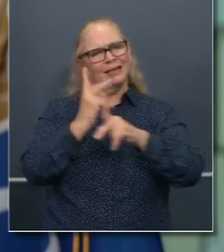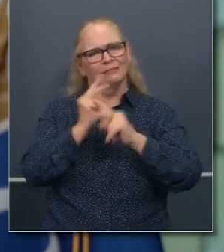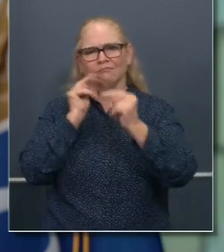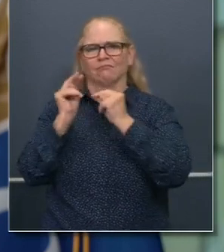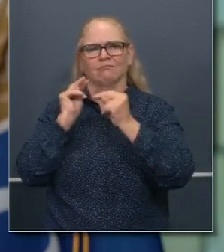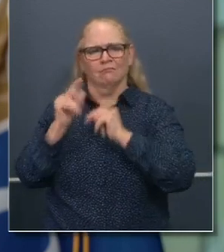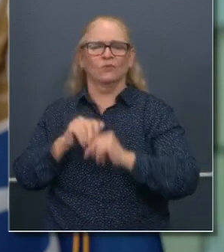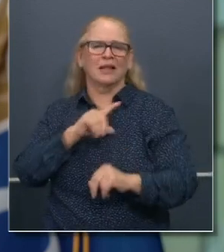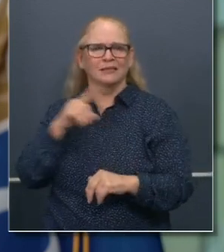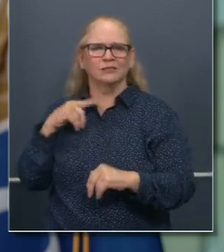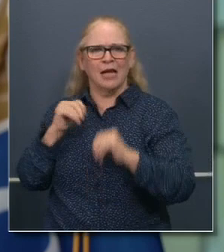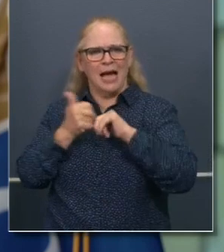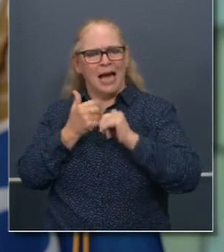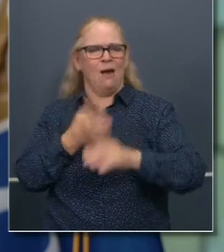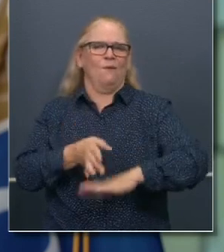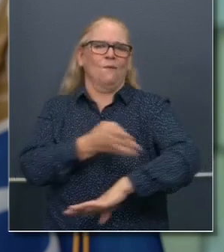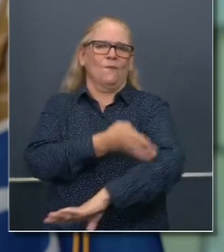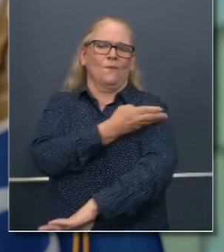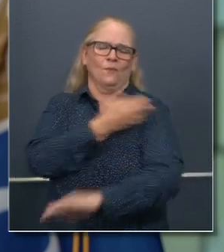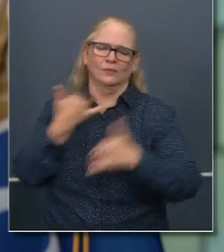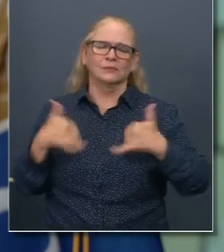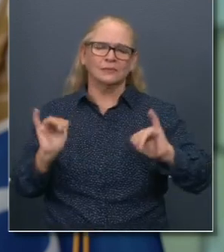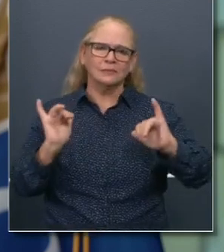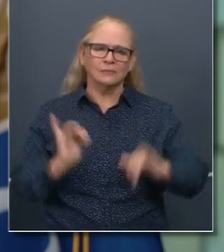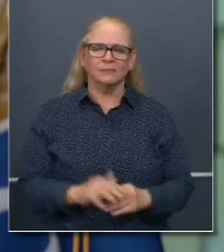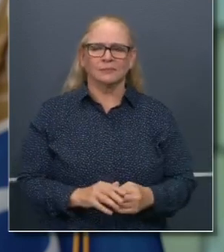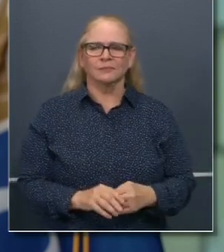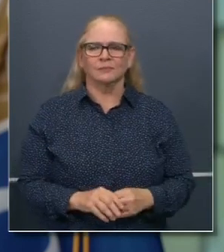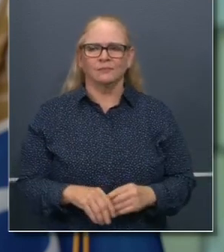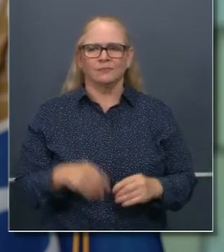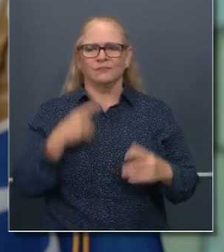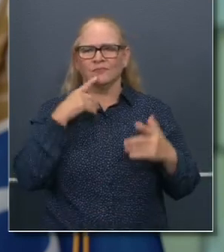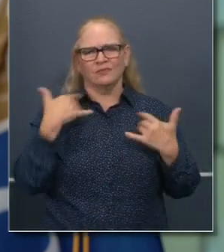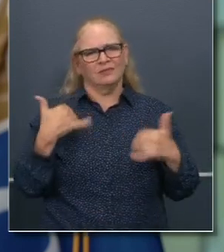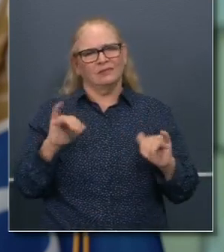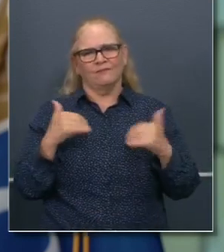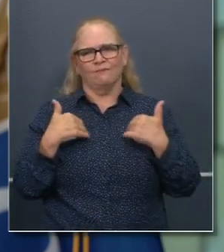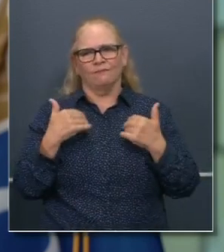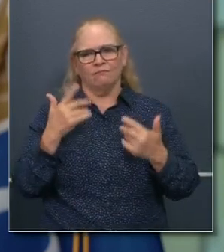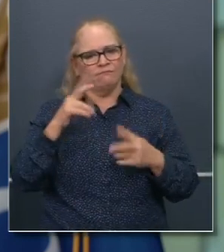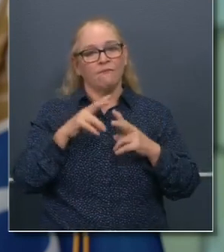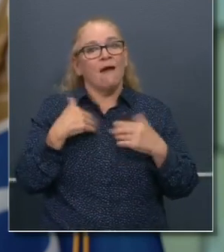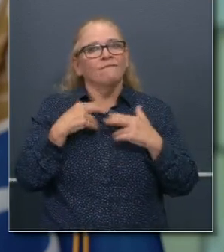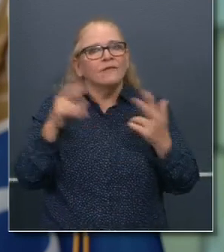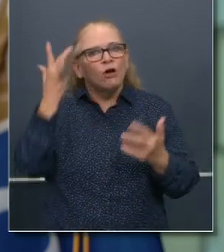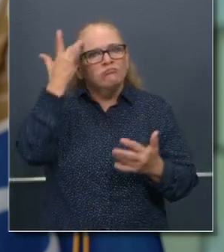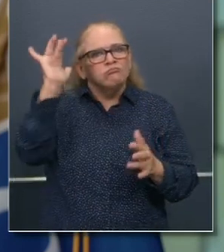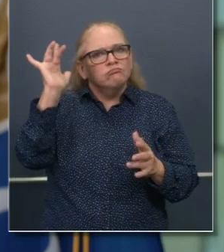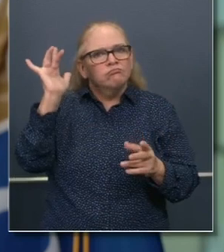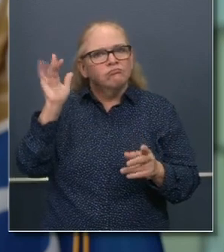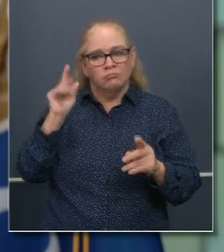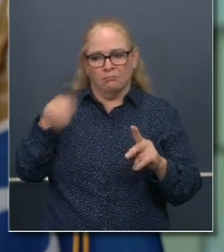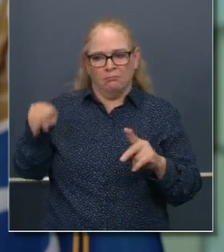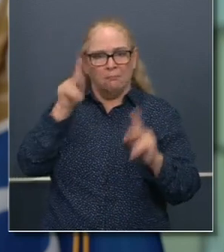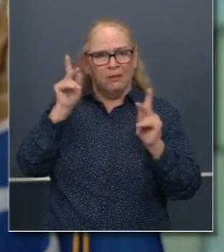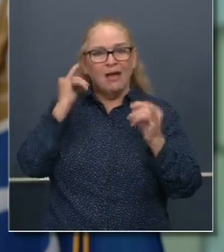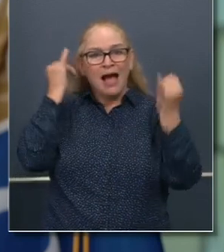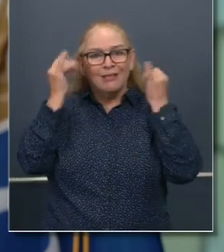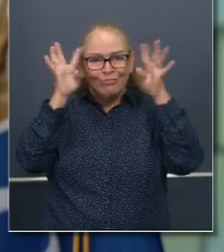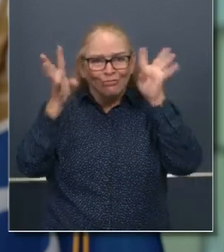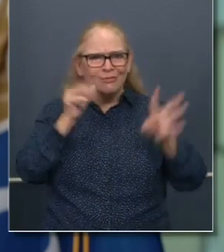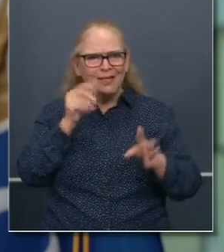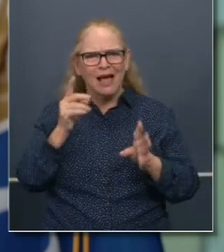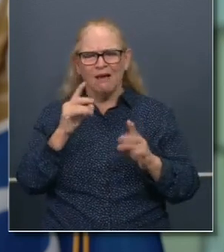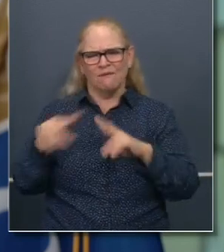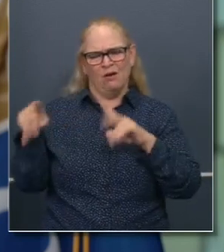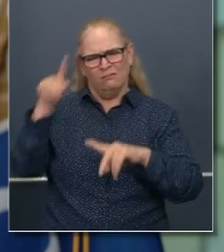number of very potent, powerful, and very insightful ideas that are being promoted by members of the